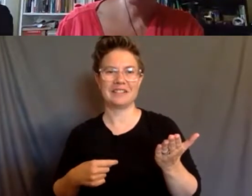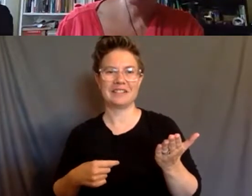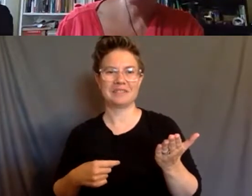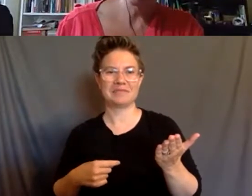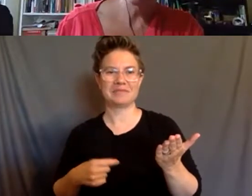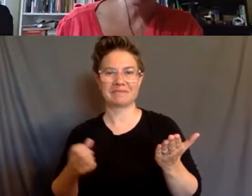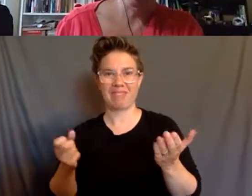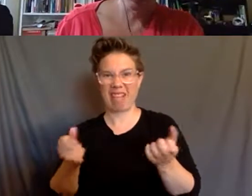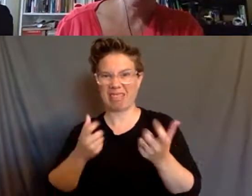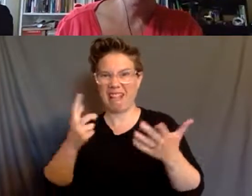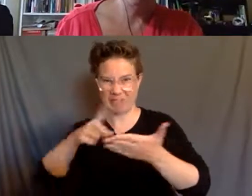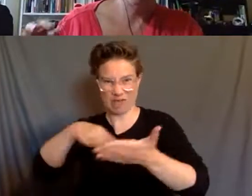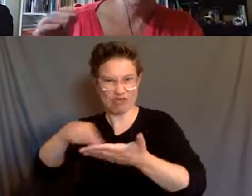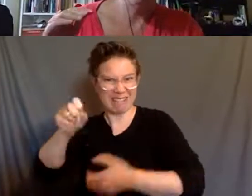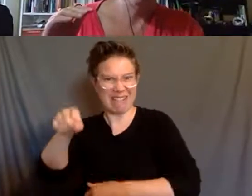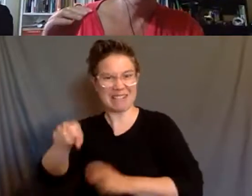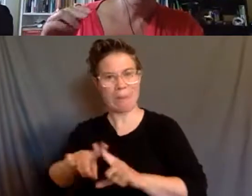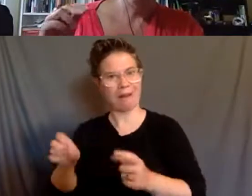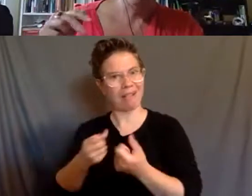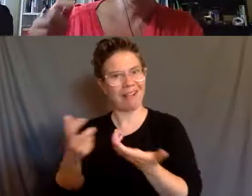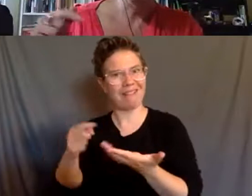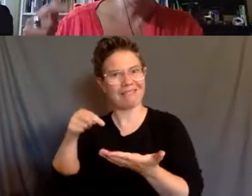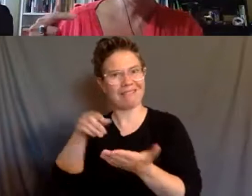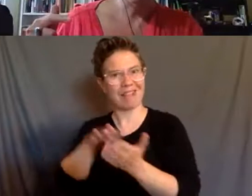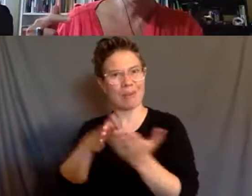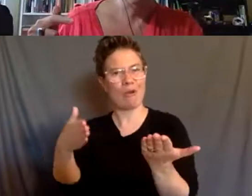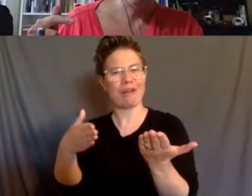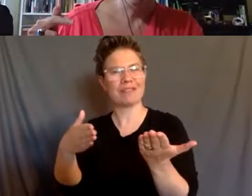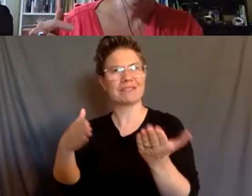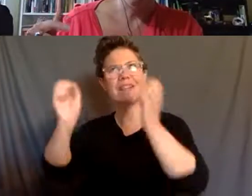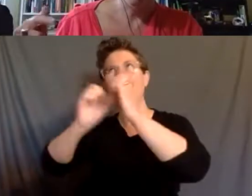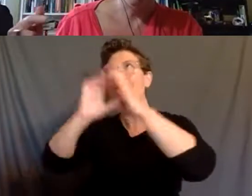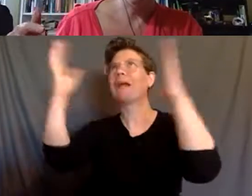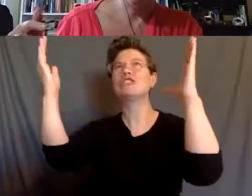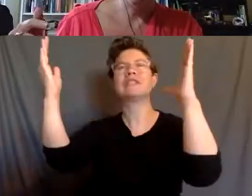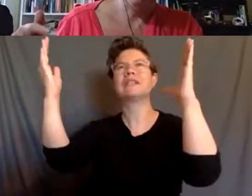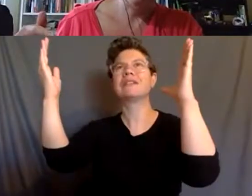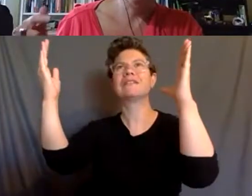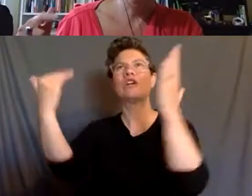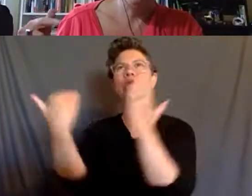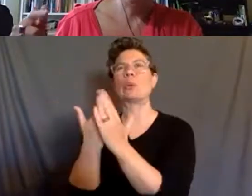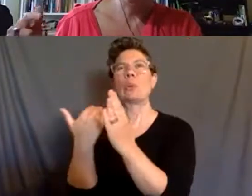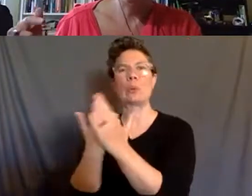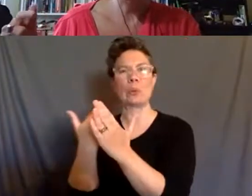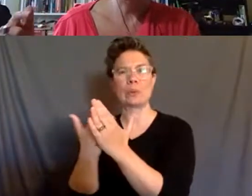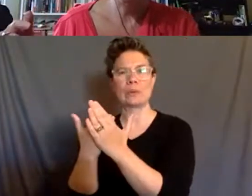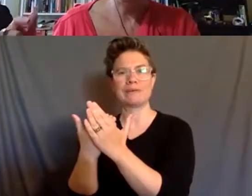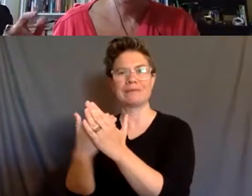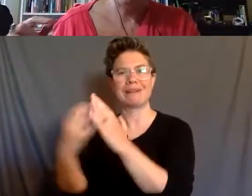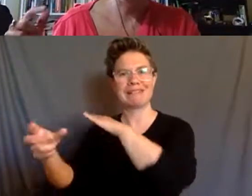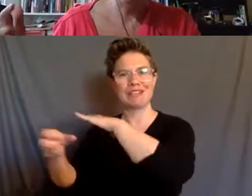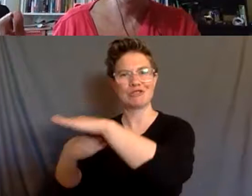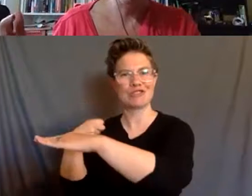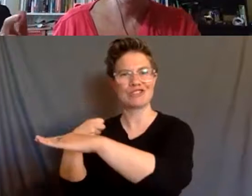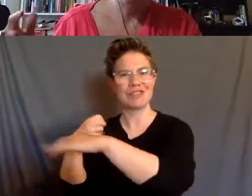of it is a critique, but a lot of it is just like, kind of reimagining the initialization, the institutionalization